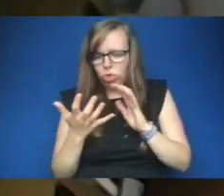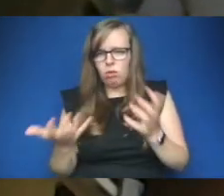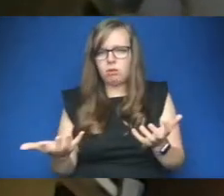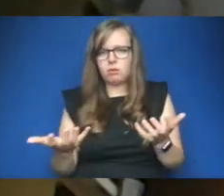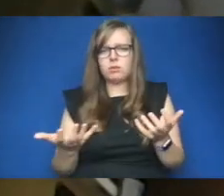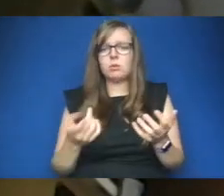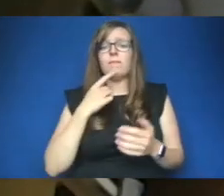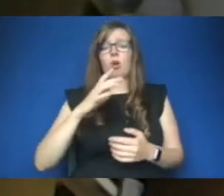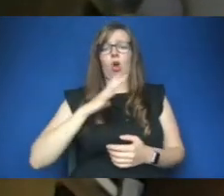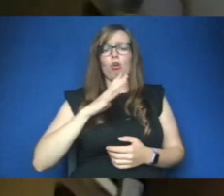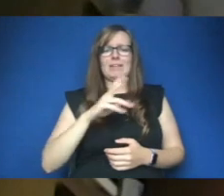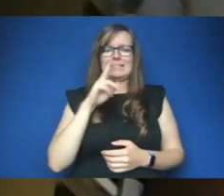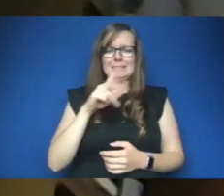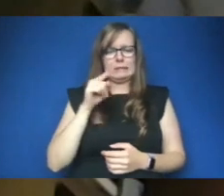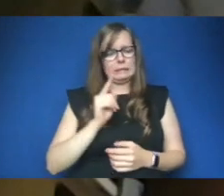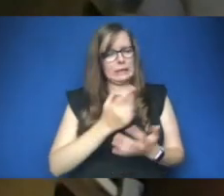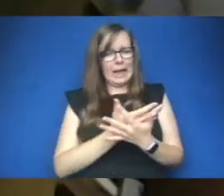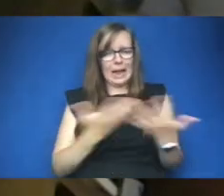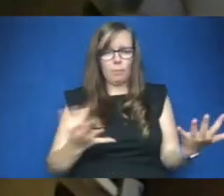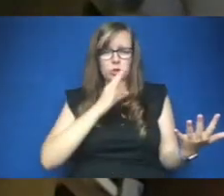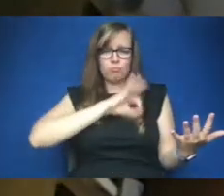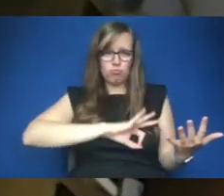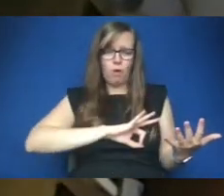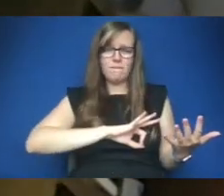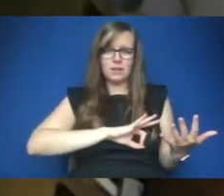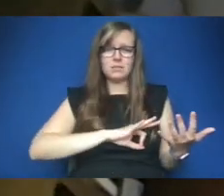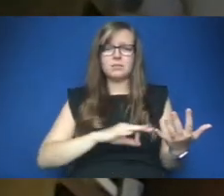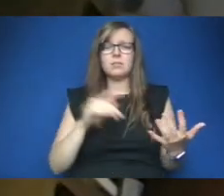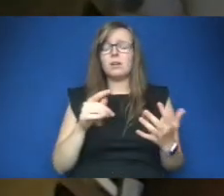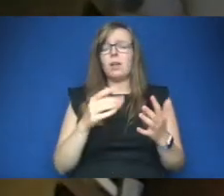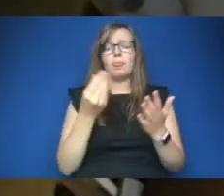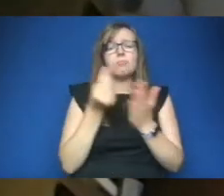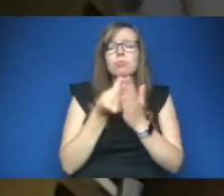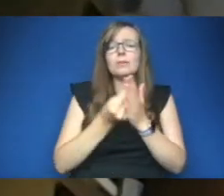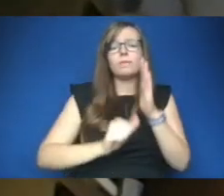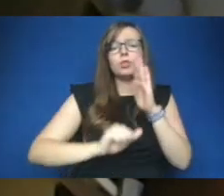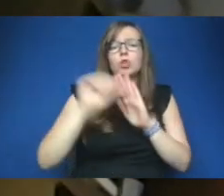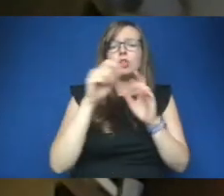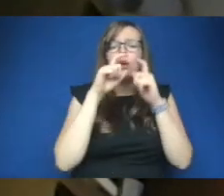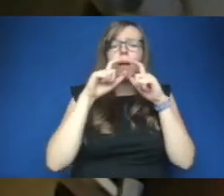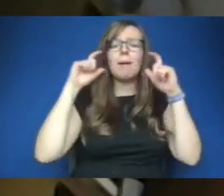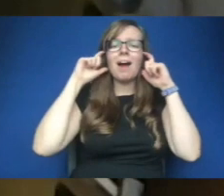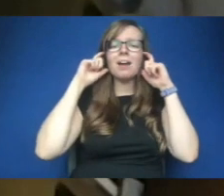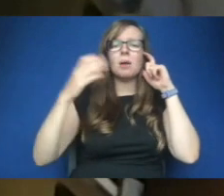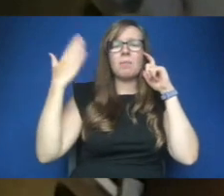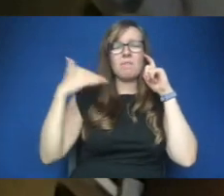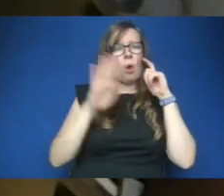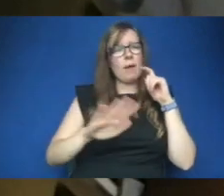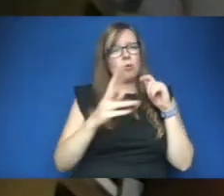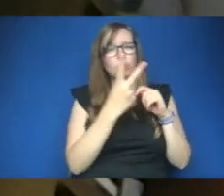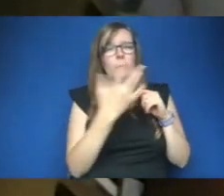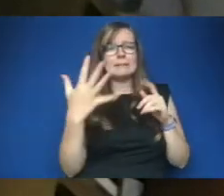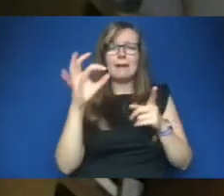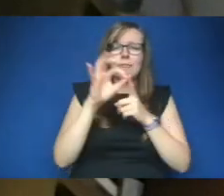profiteering has taken place in this pandemic from the place of surgical mask which used to be around about 25 pence each when they were being purchased